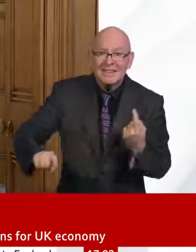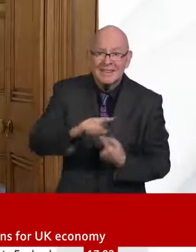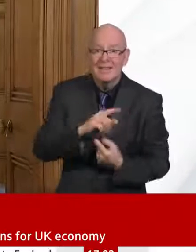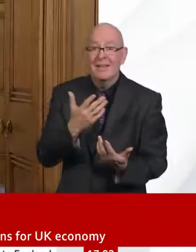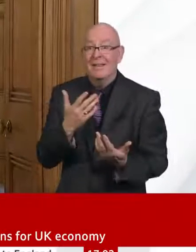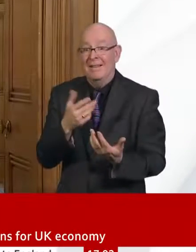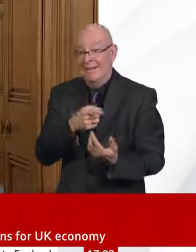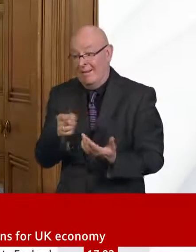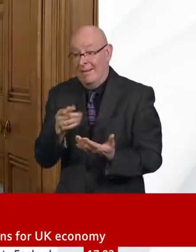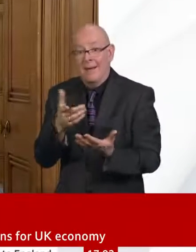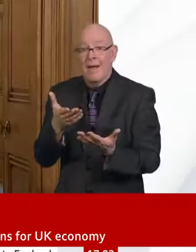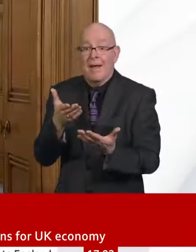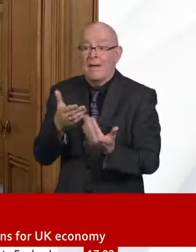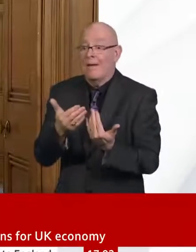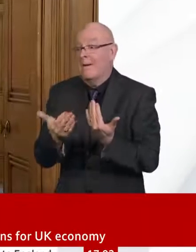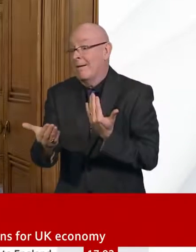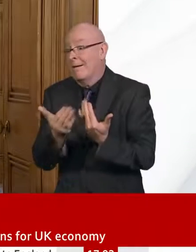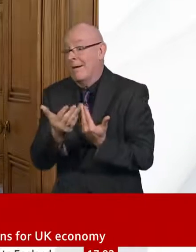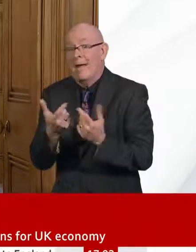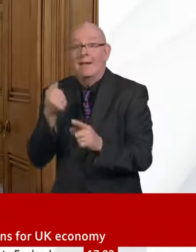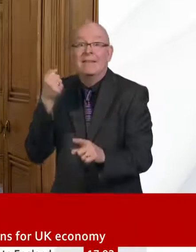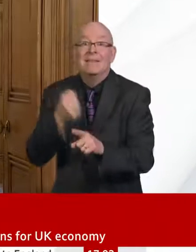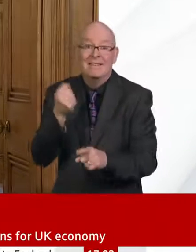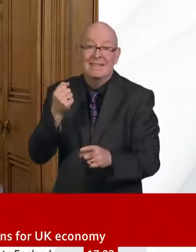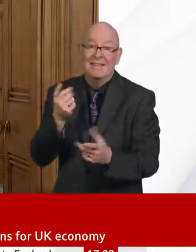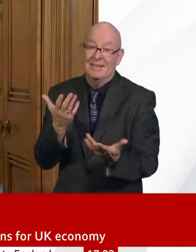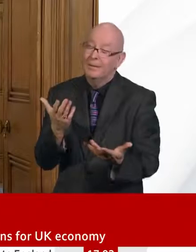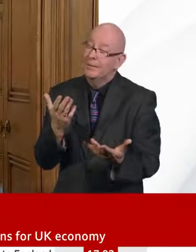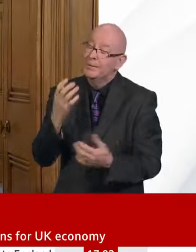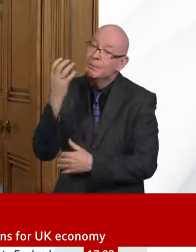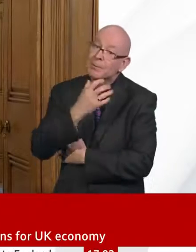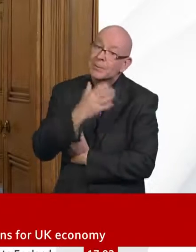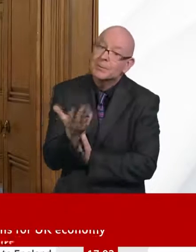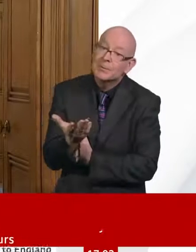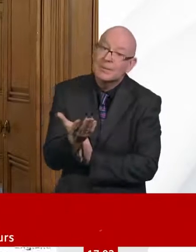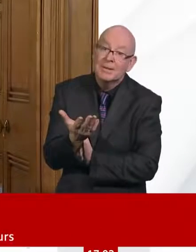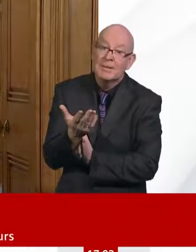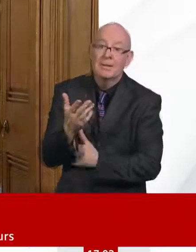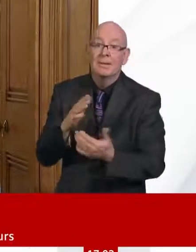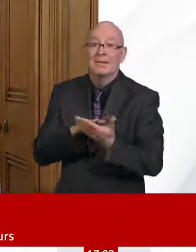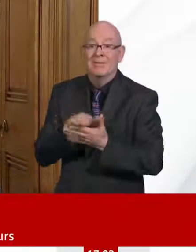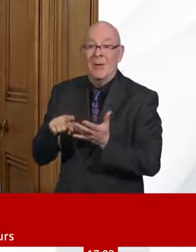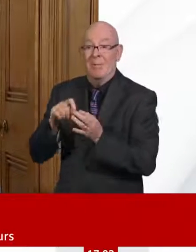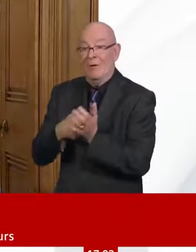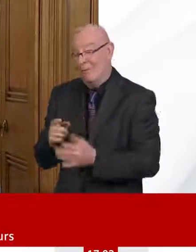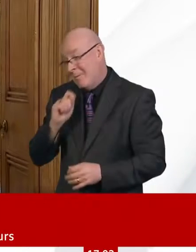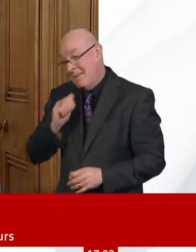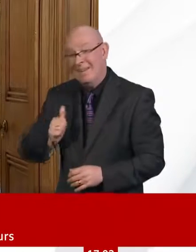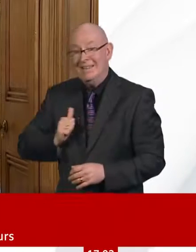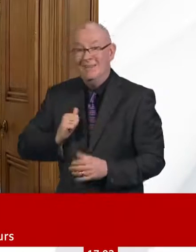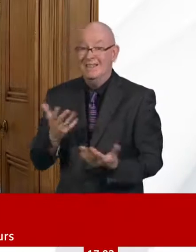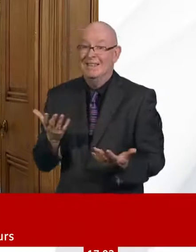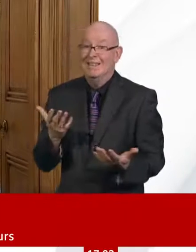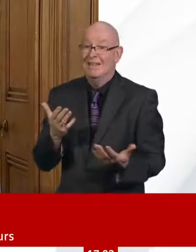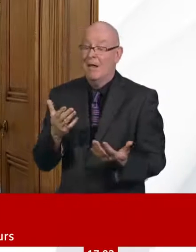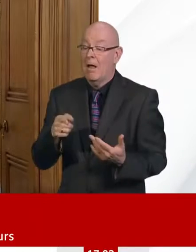is that we're not just going to stand by and let this happen. Our planned economic response is protecting